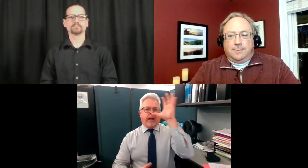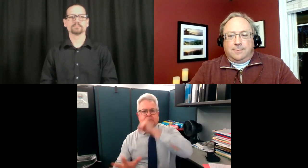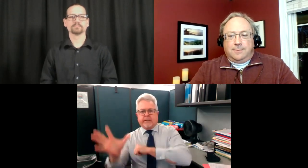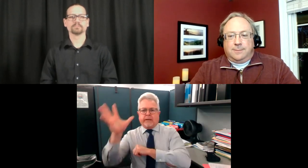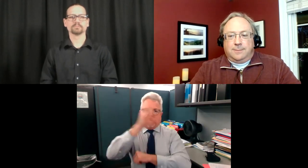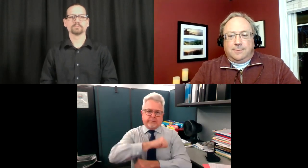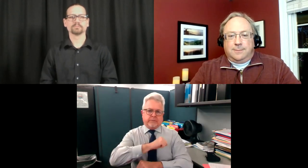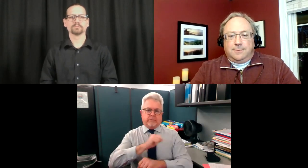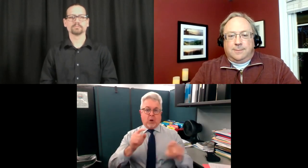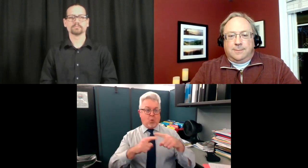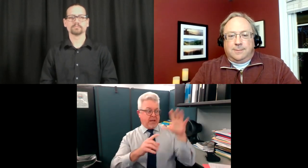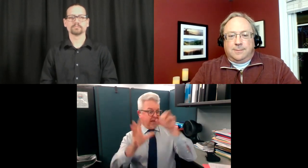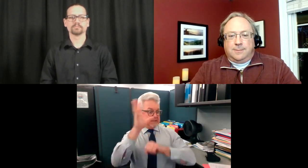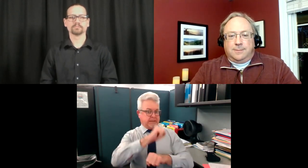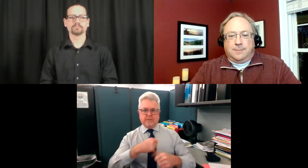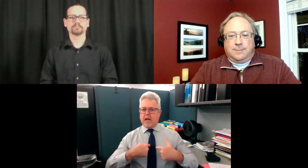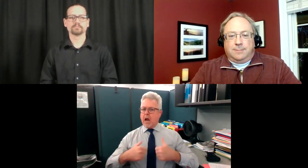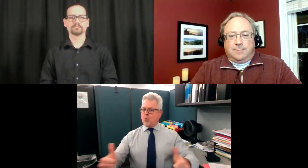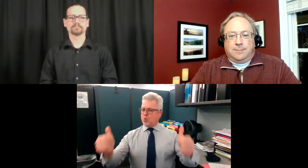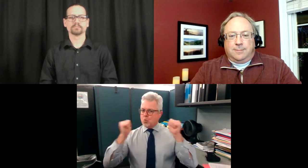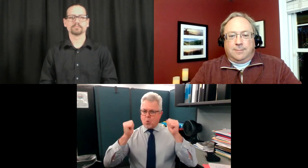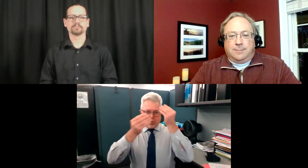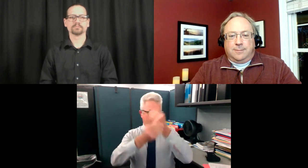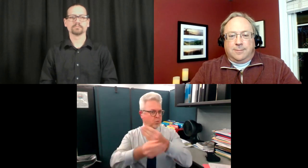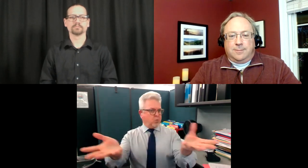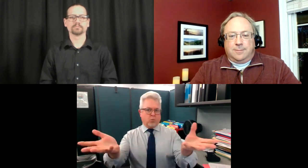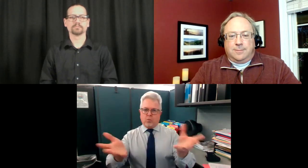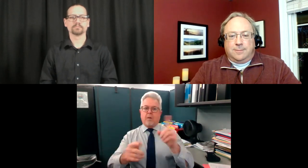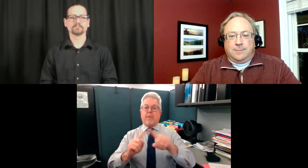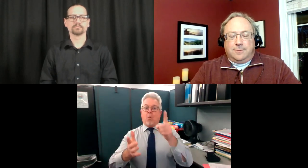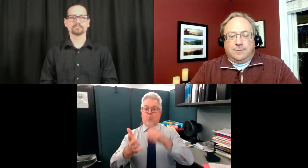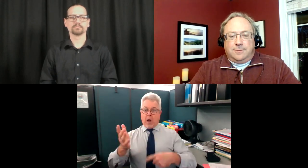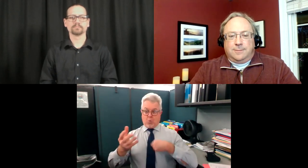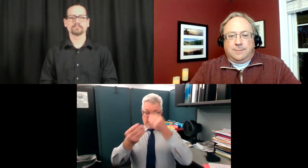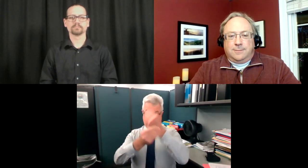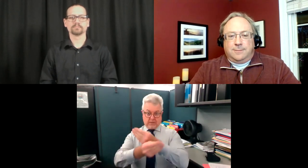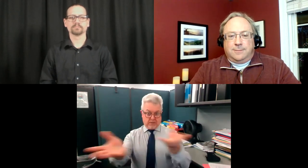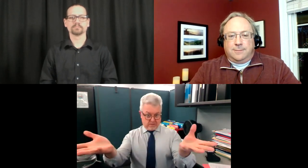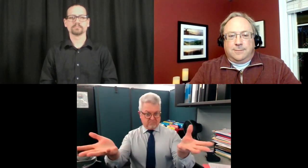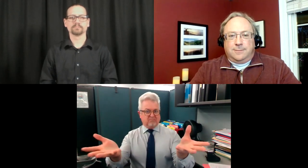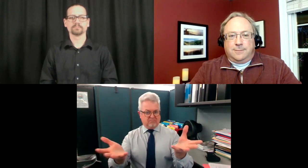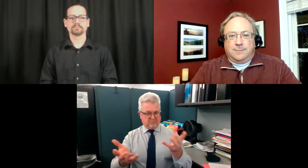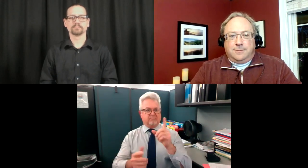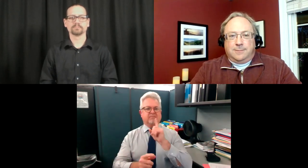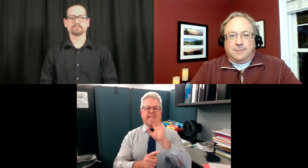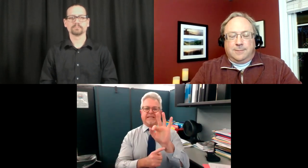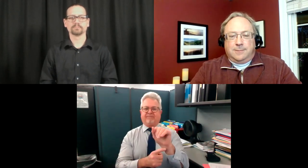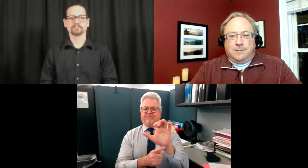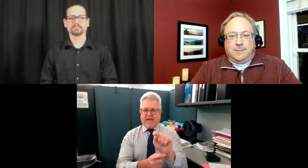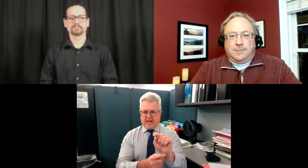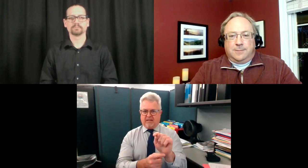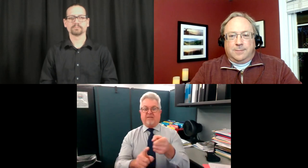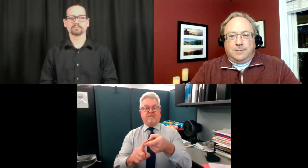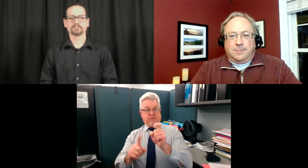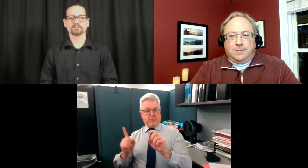information based upon what's going on through cdc and through the rhode island department of health which is most accurate for now so the information